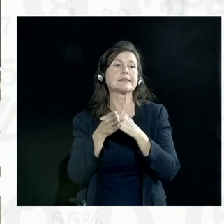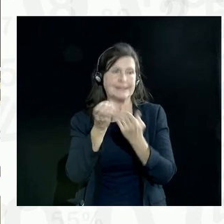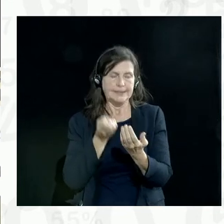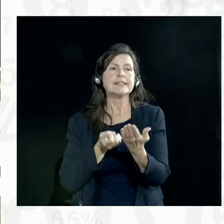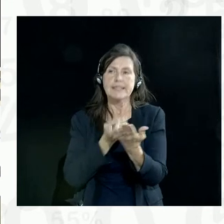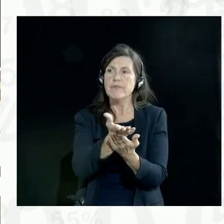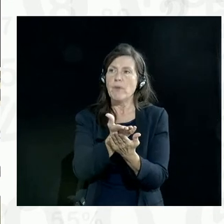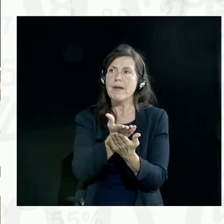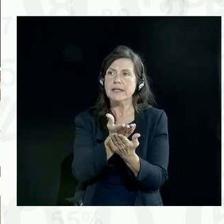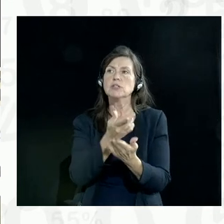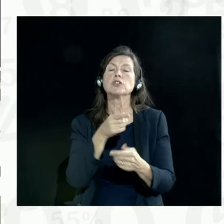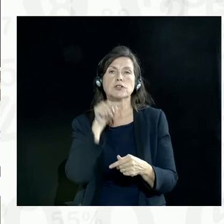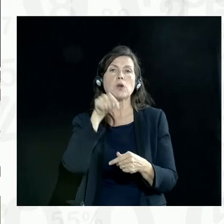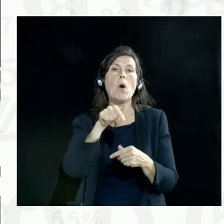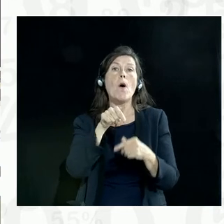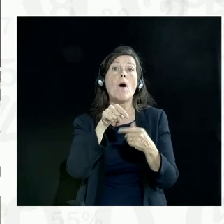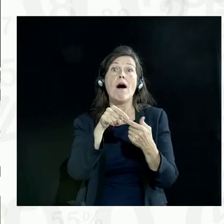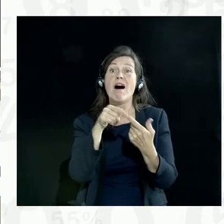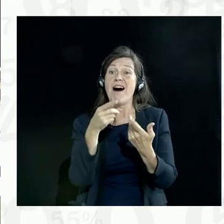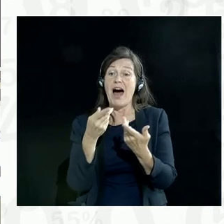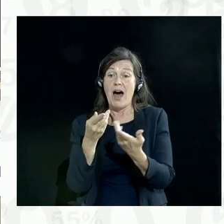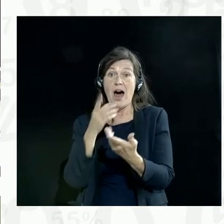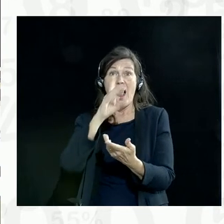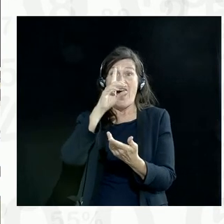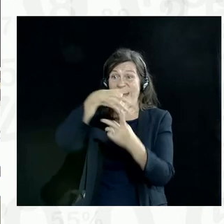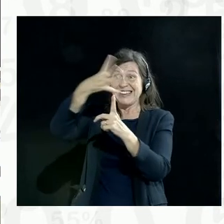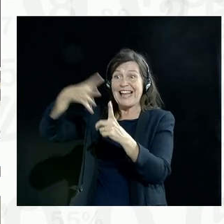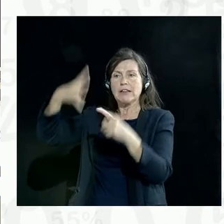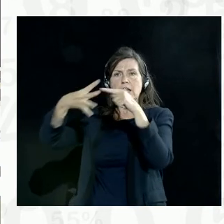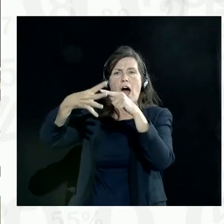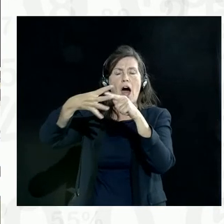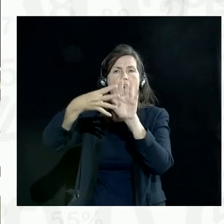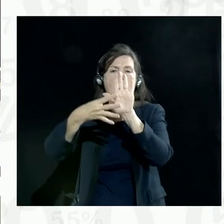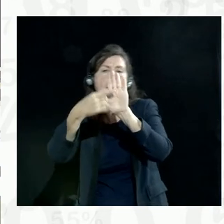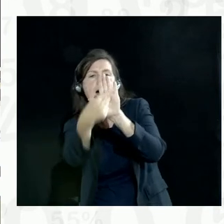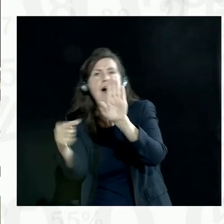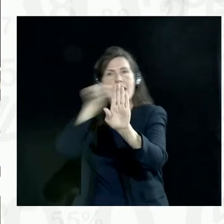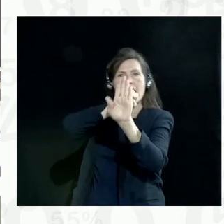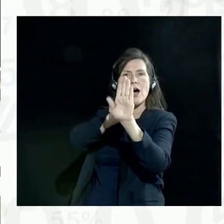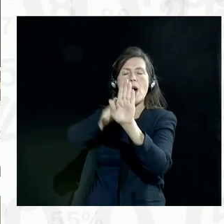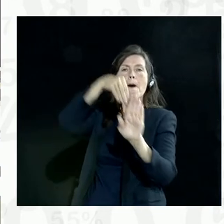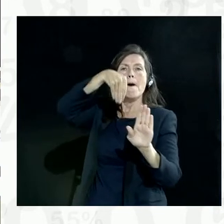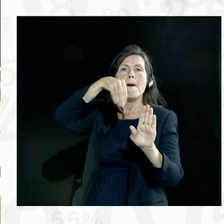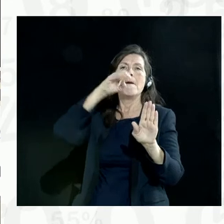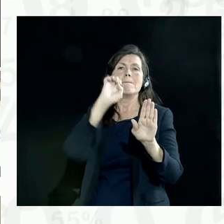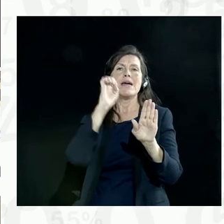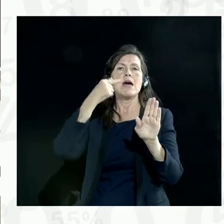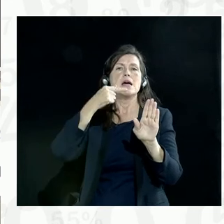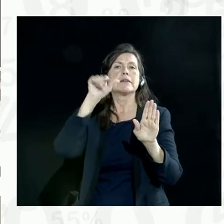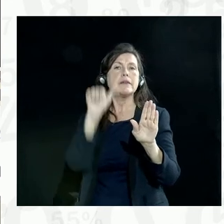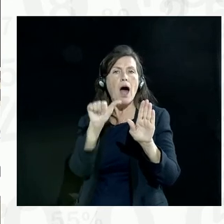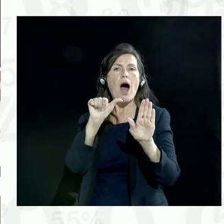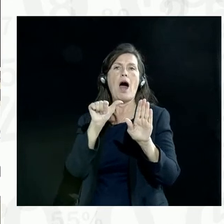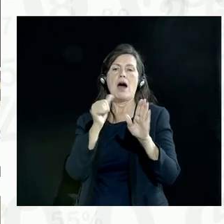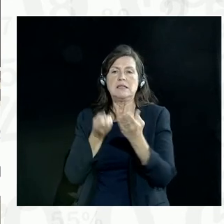about the data, so the metadata, I think you're right. I think blockchain, you know, it has many of the features of the kinds of